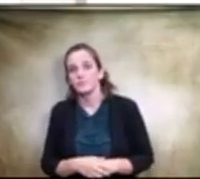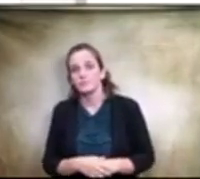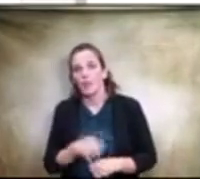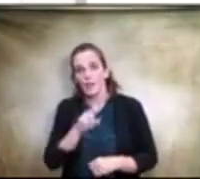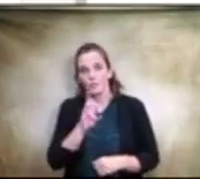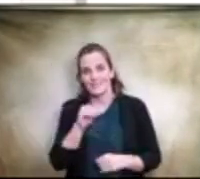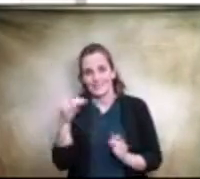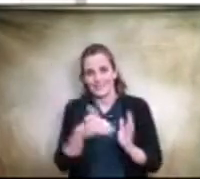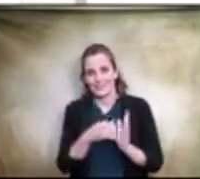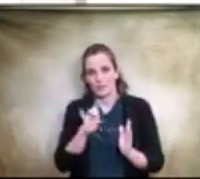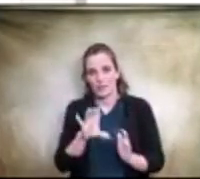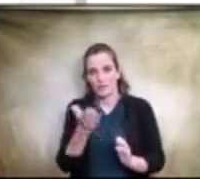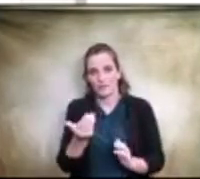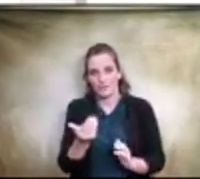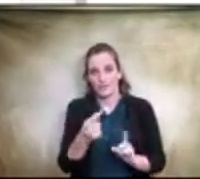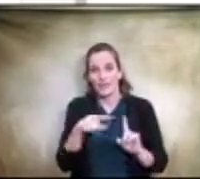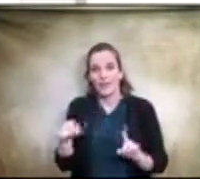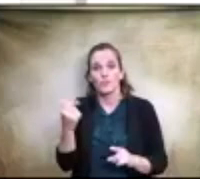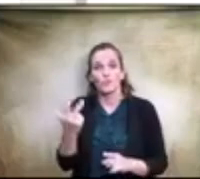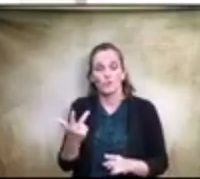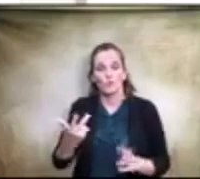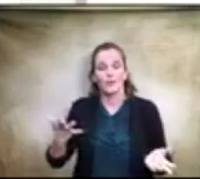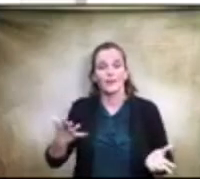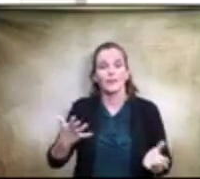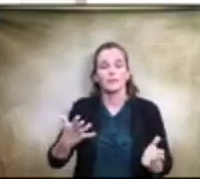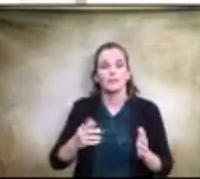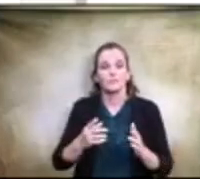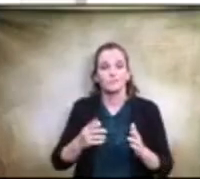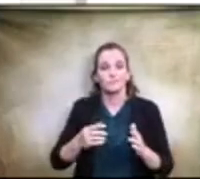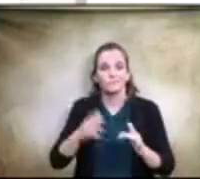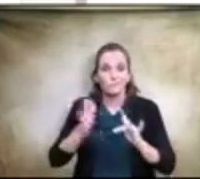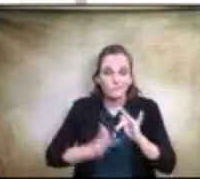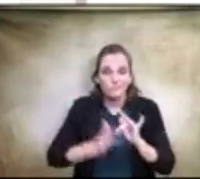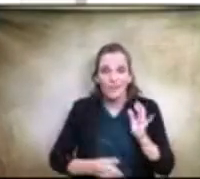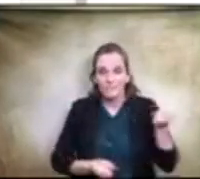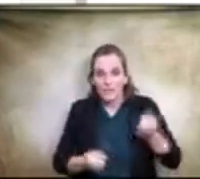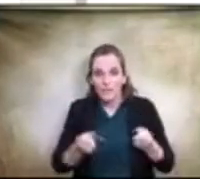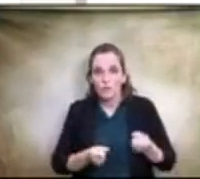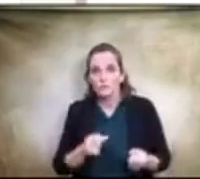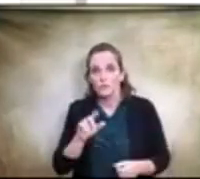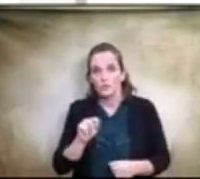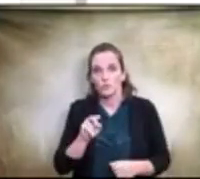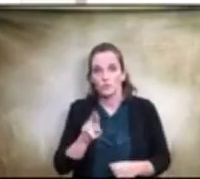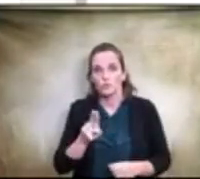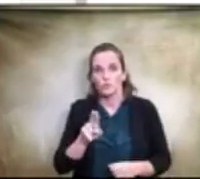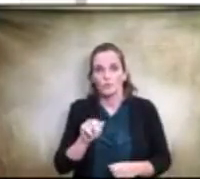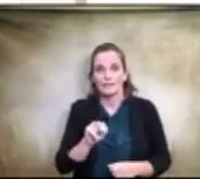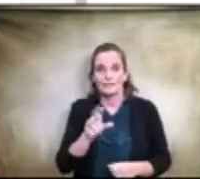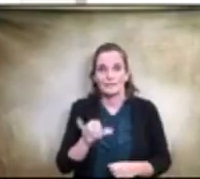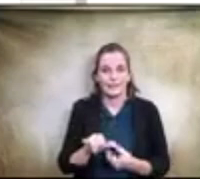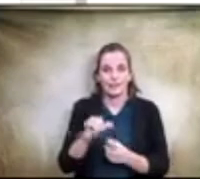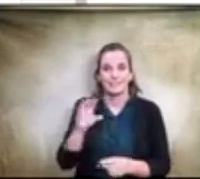truancy vehicles are 66 809 and this is approximately 45